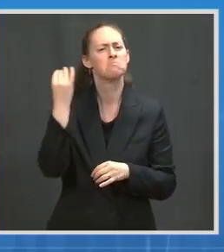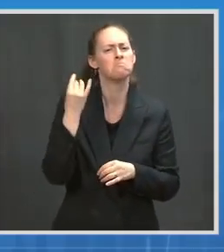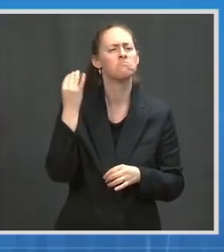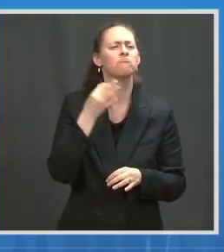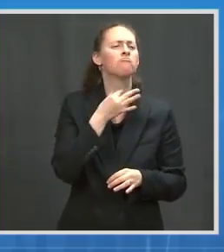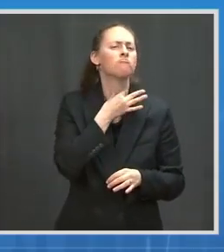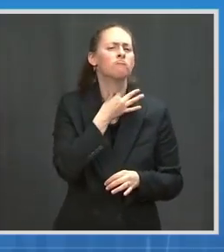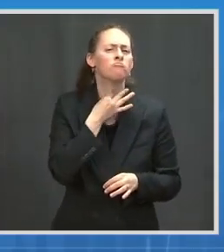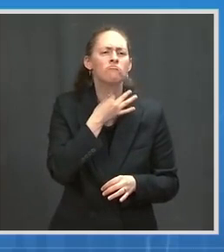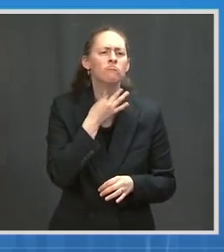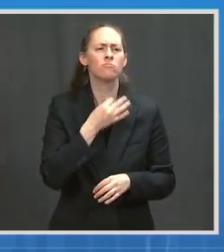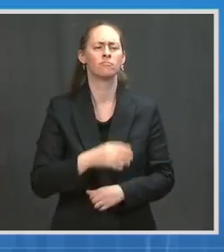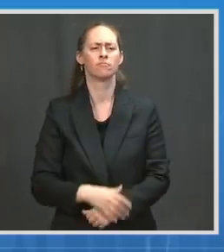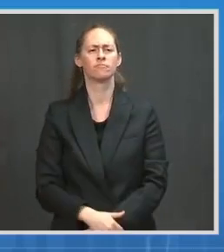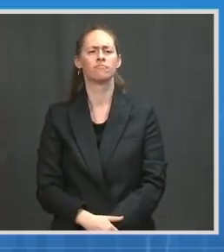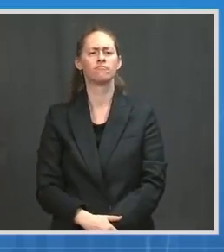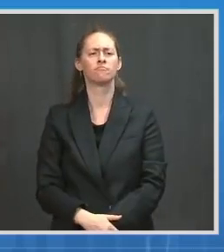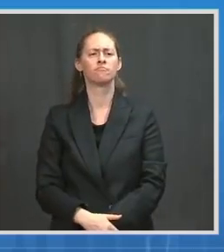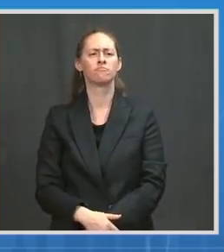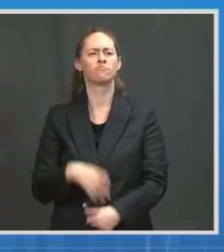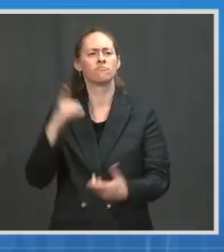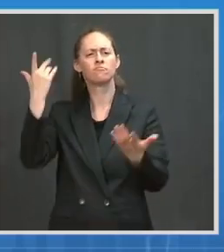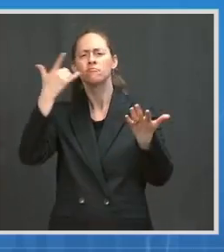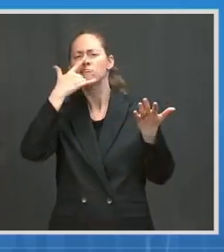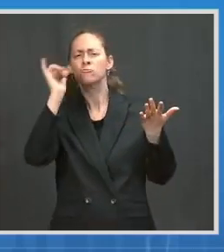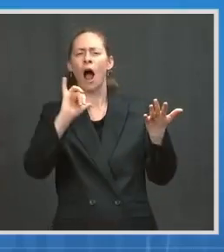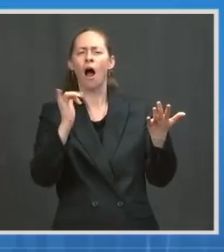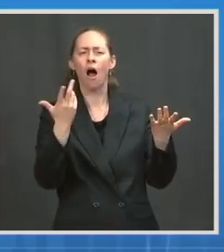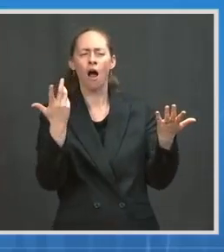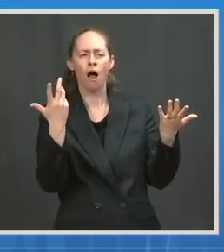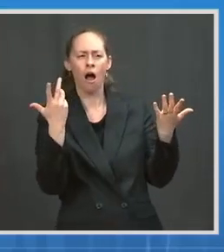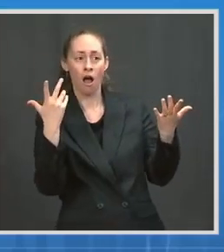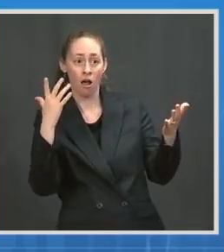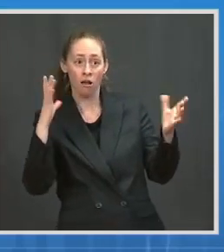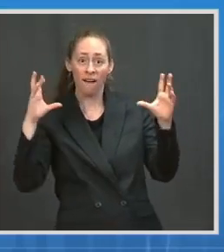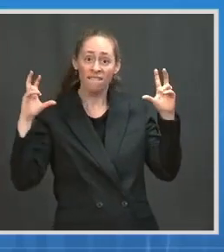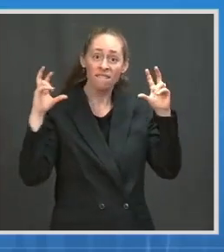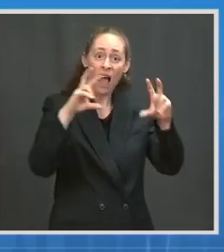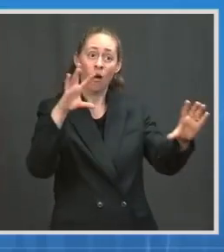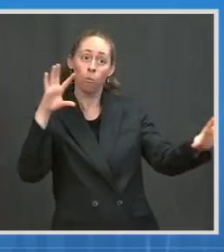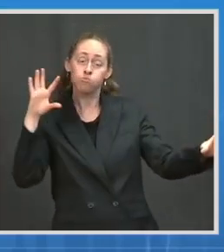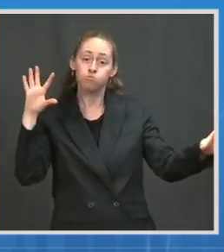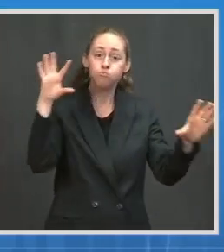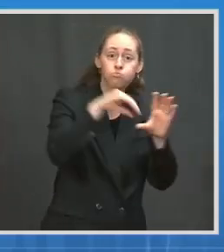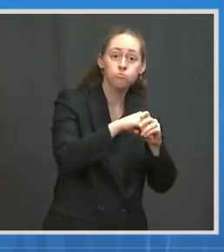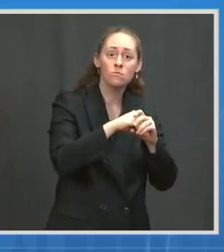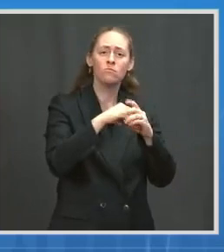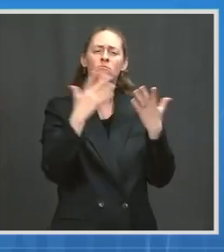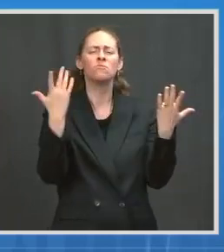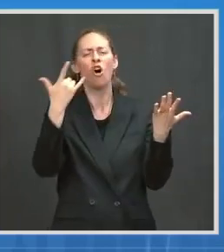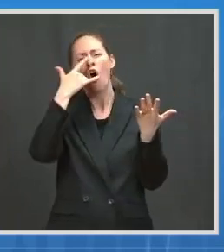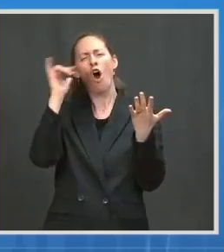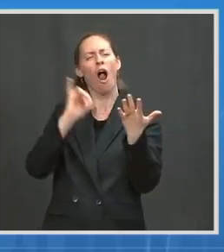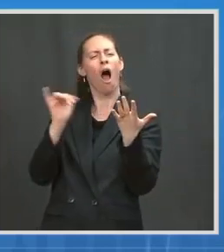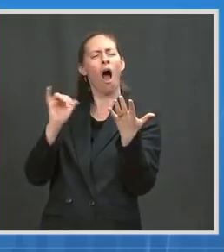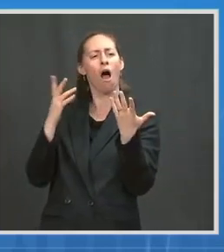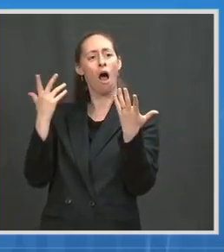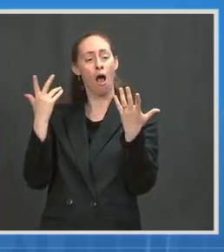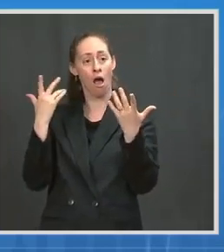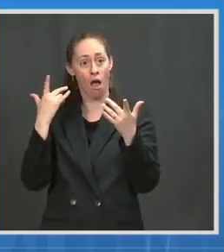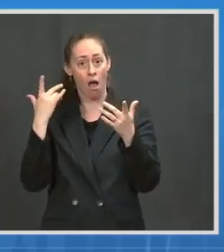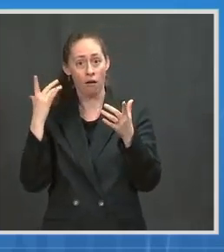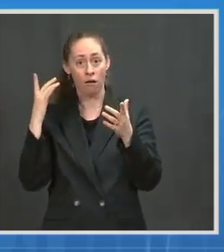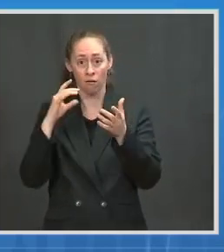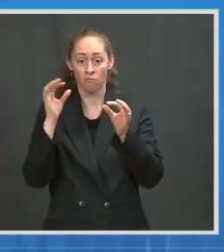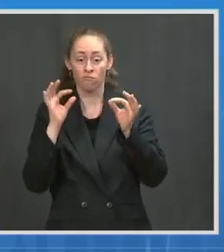House is having in sort of directing those exports. Are they trying to steer them towards, you countries with the